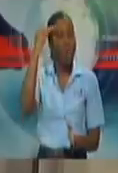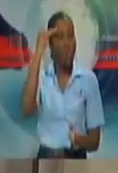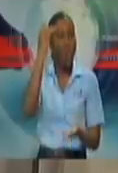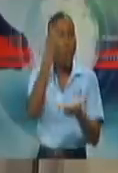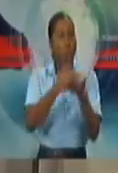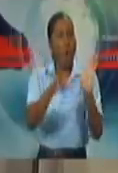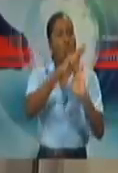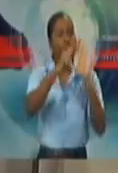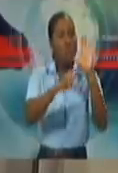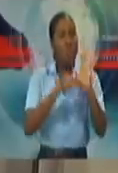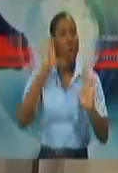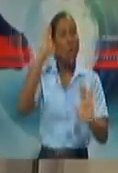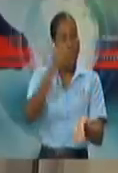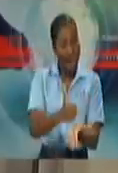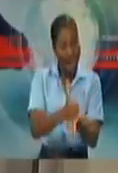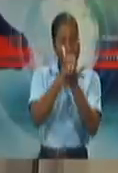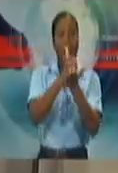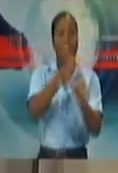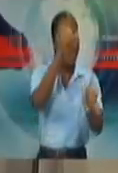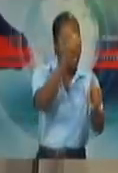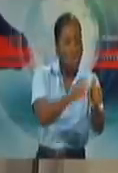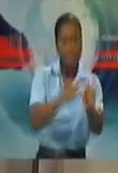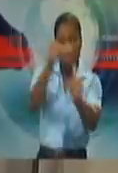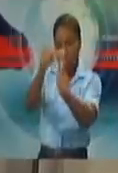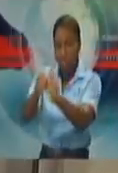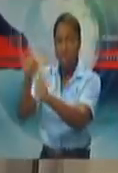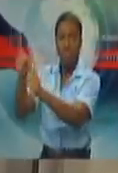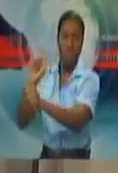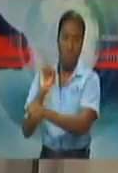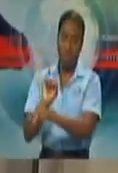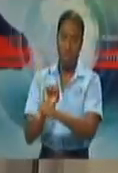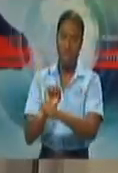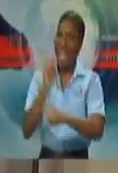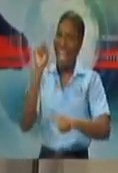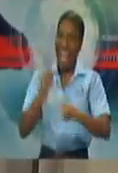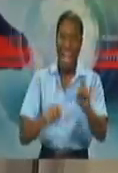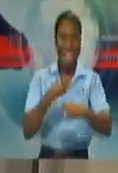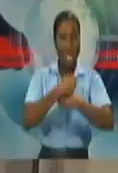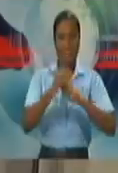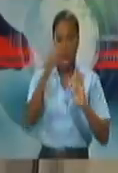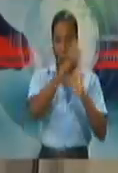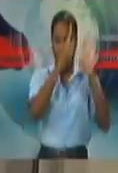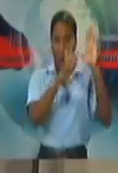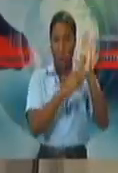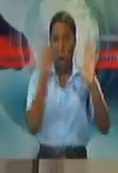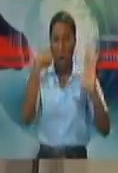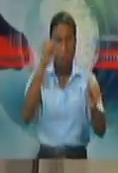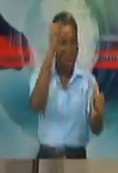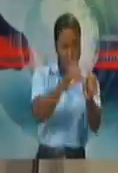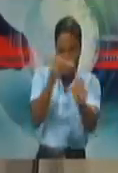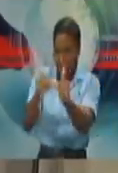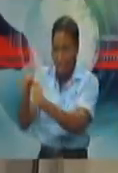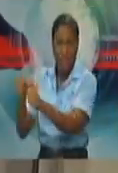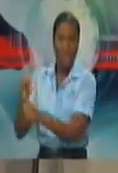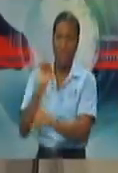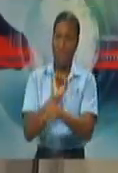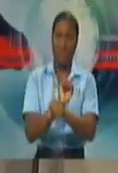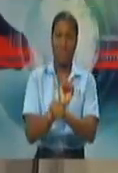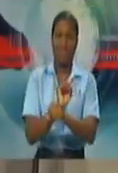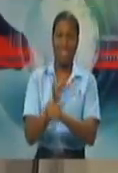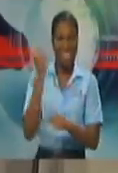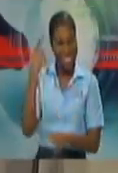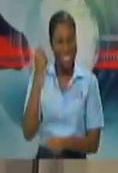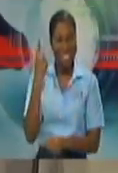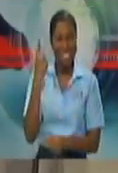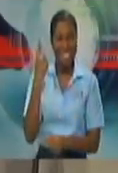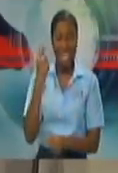It is difficult to have in law and to prescribe for every single outcome. This is what the world is now grappling